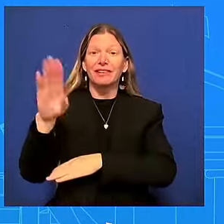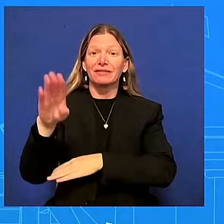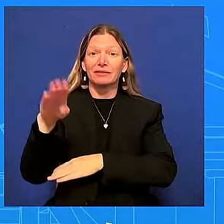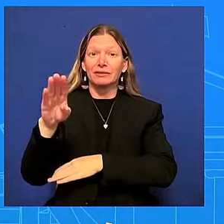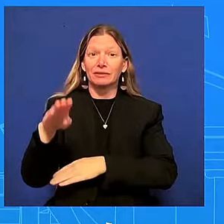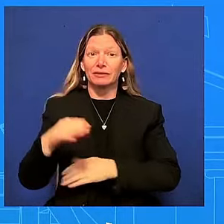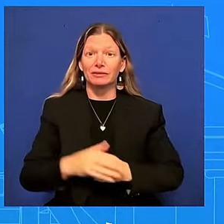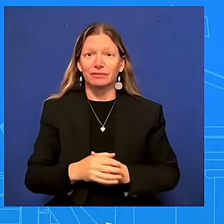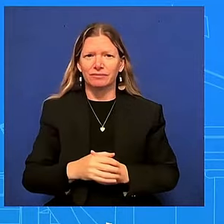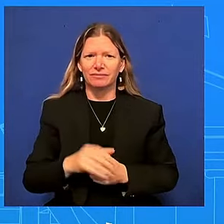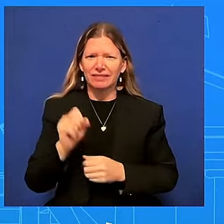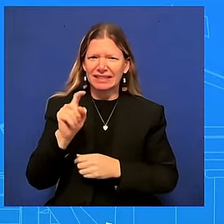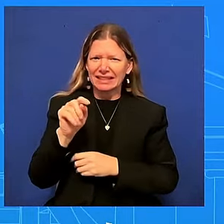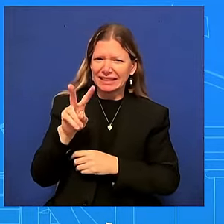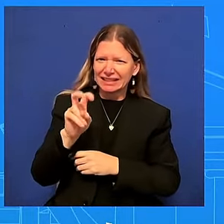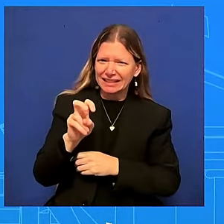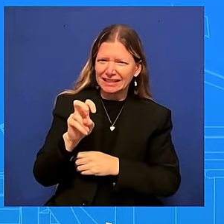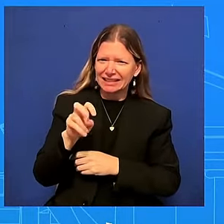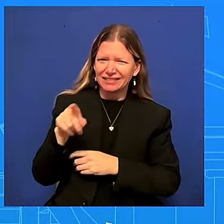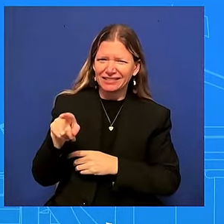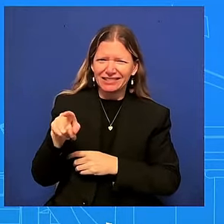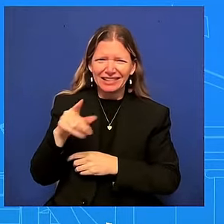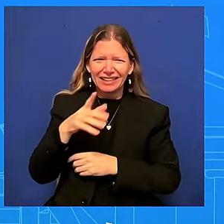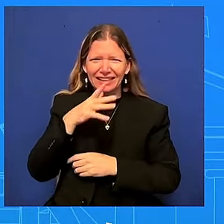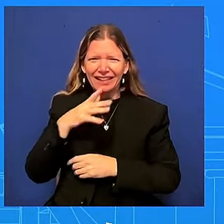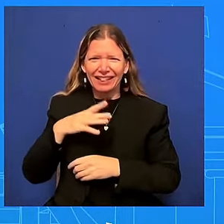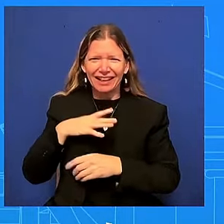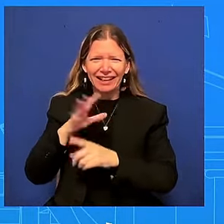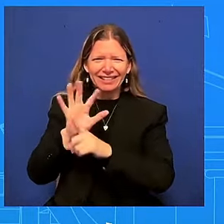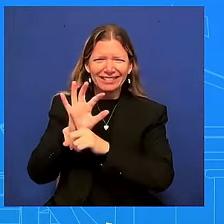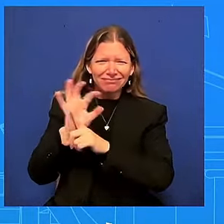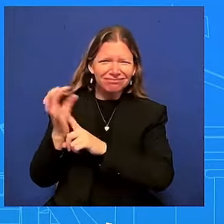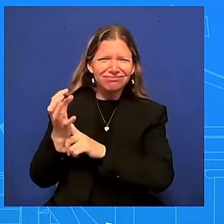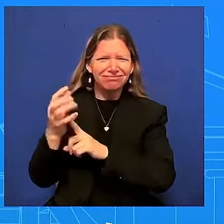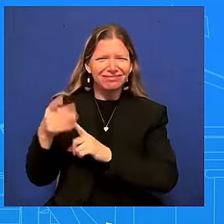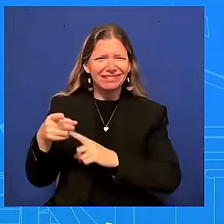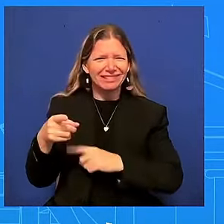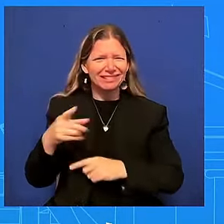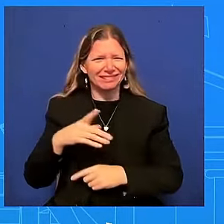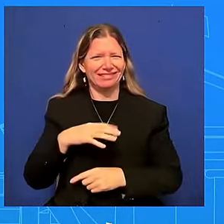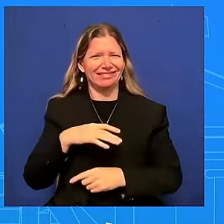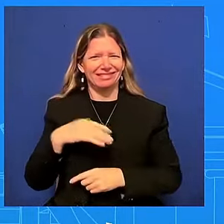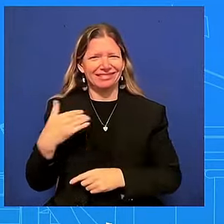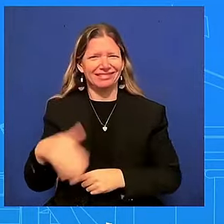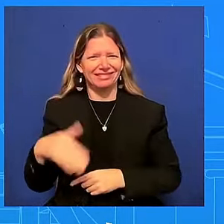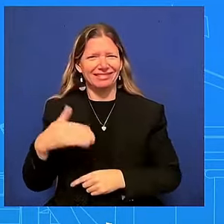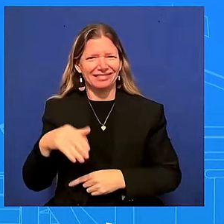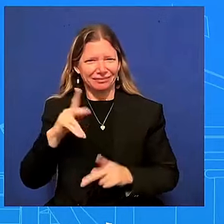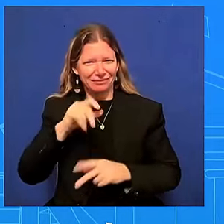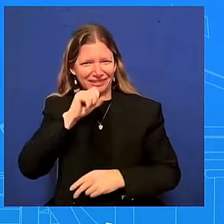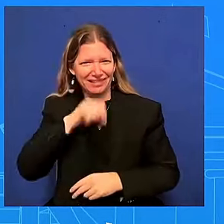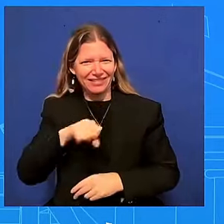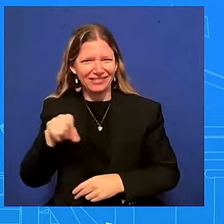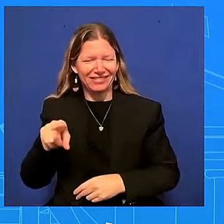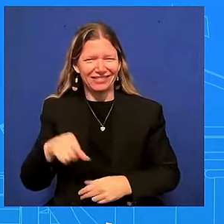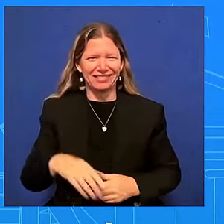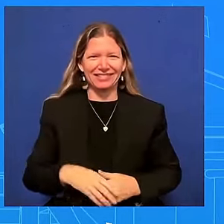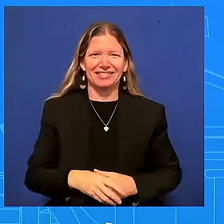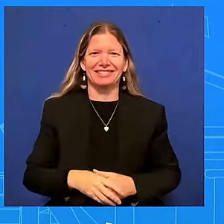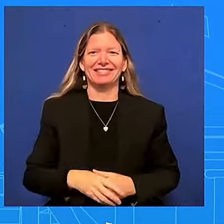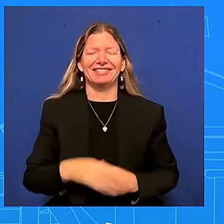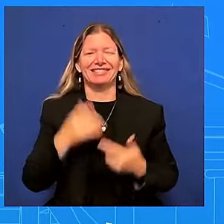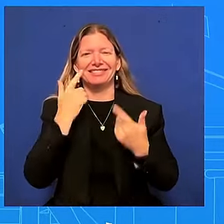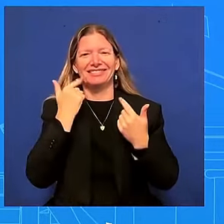okay